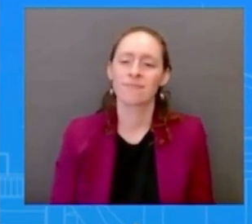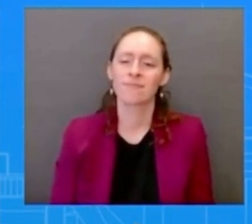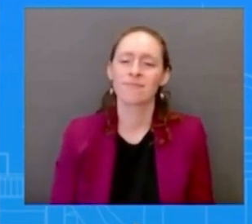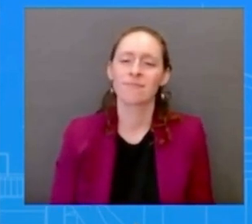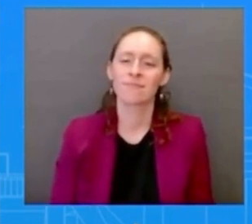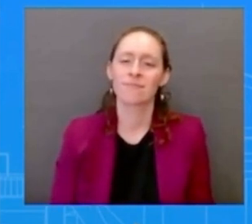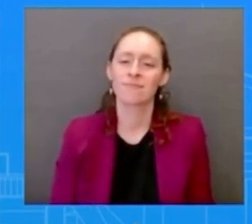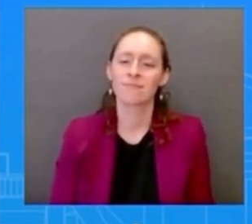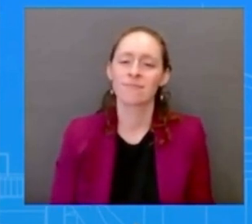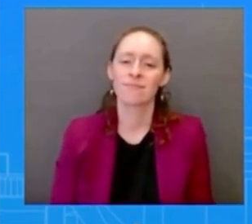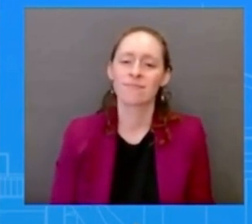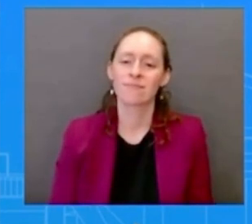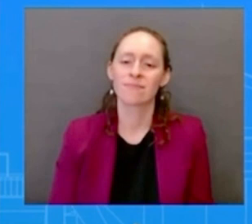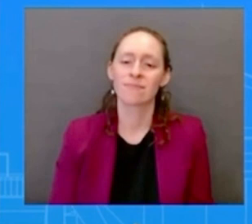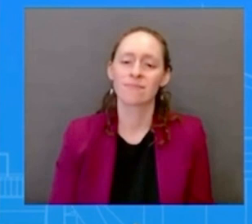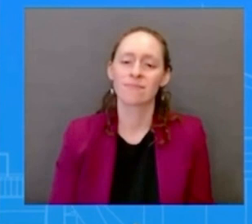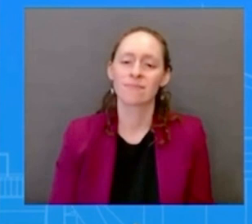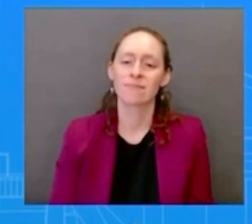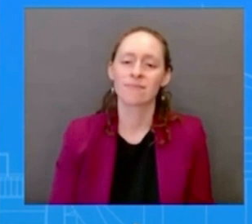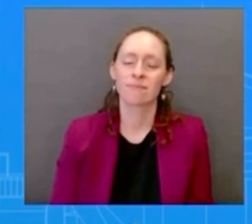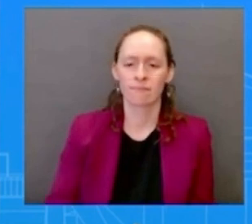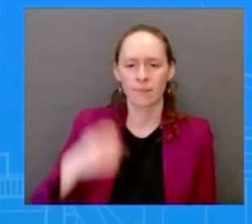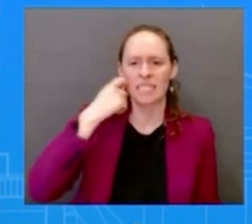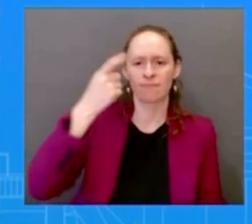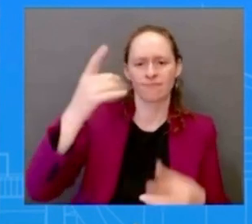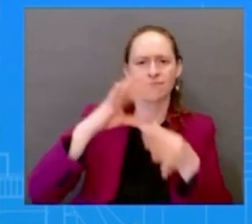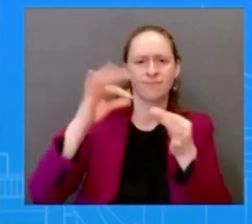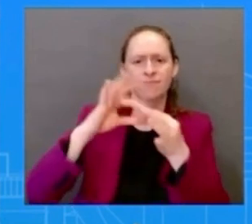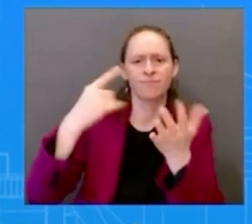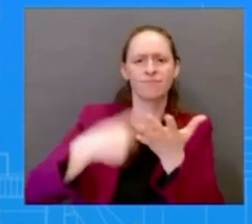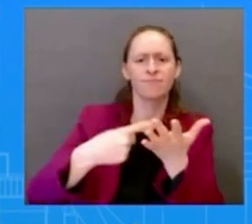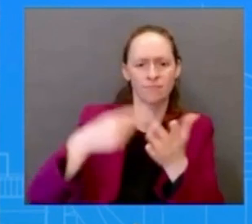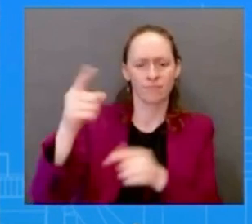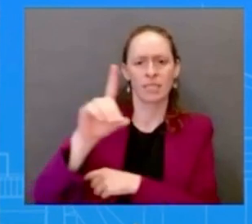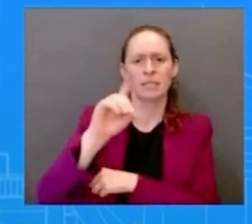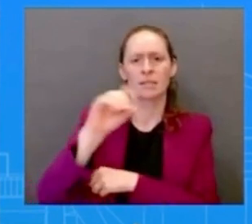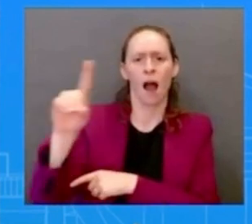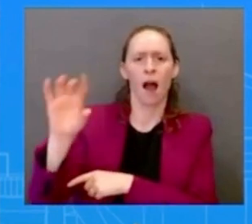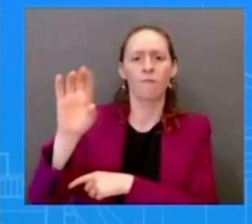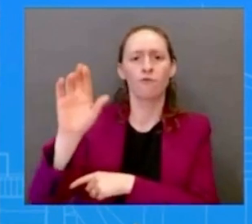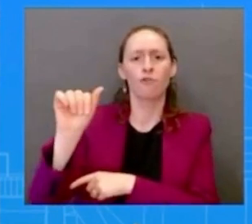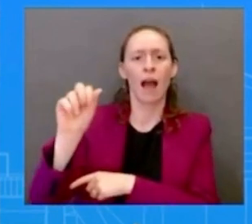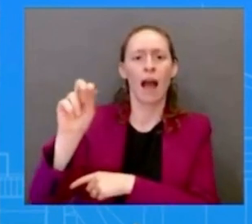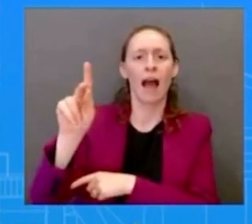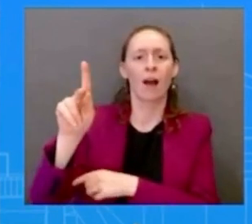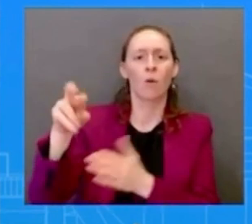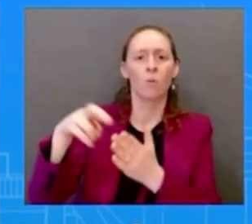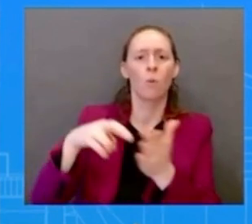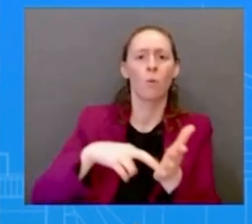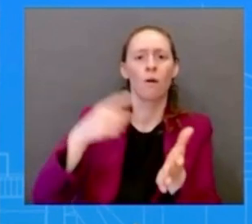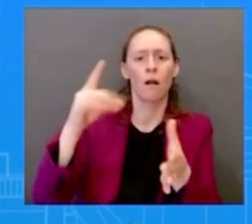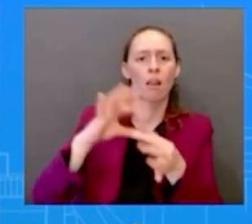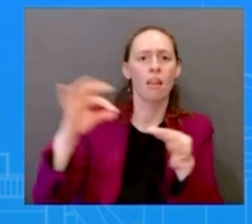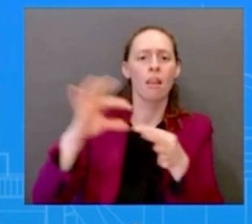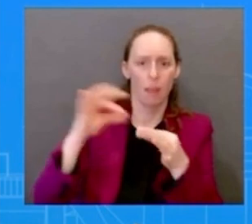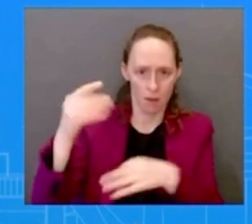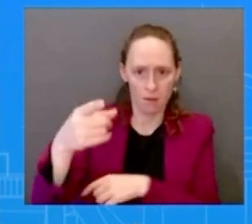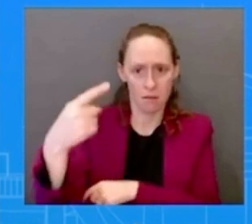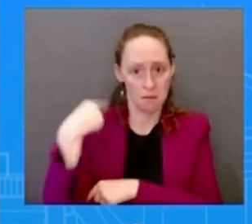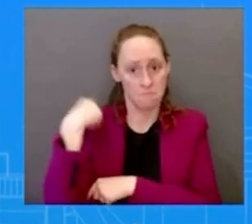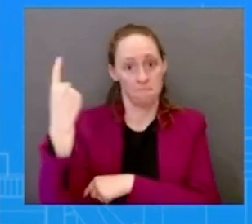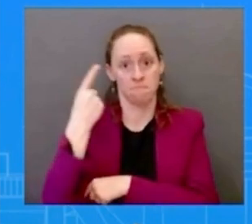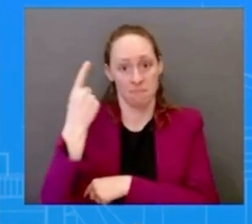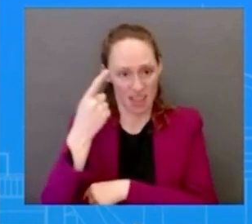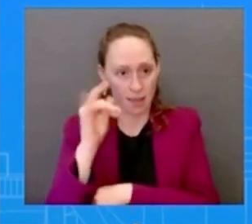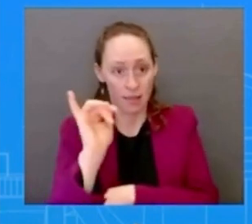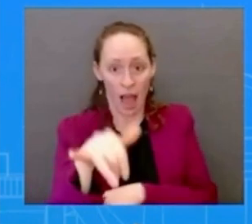valley excuse me do you believe that silicon valley's bank's failure could have been averted had those dot frank rules not been rolled